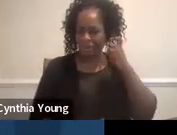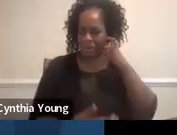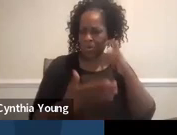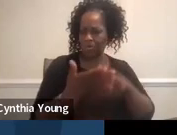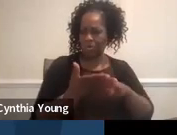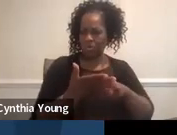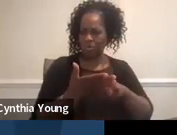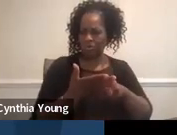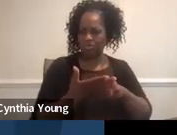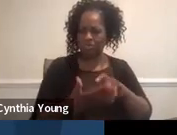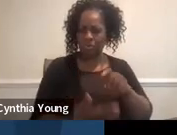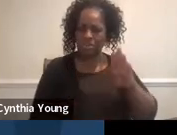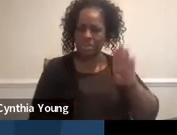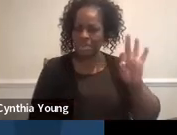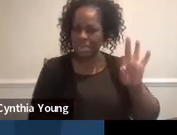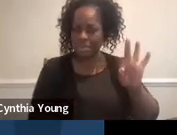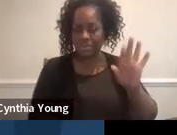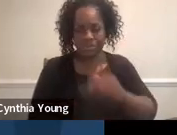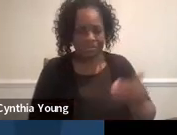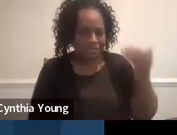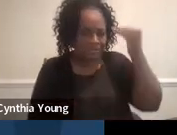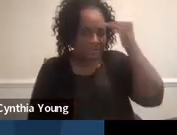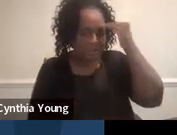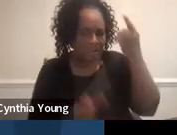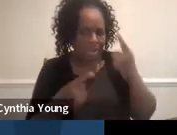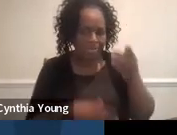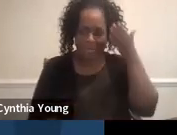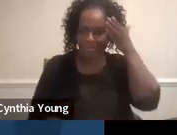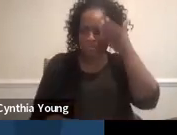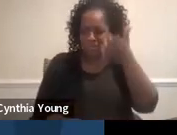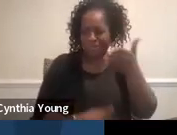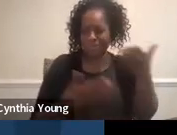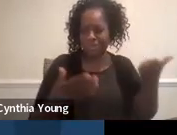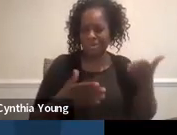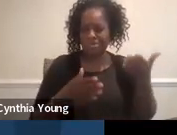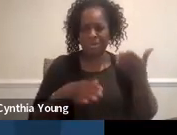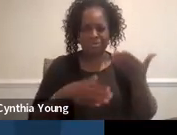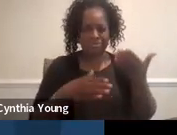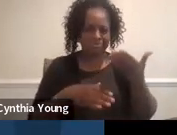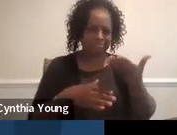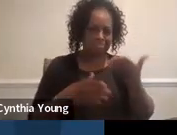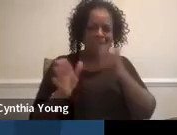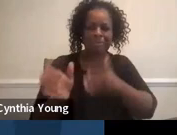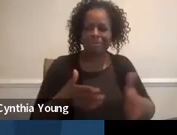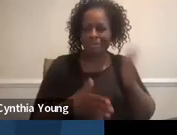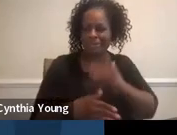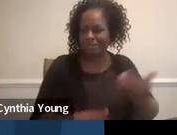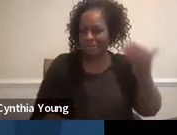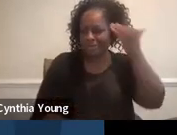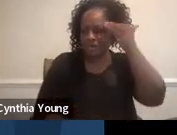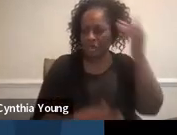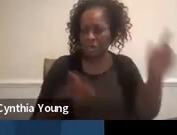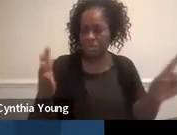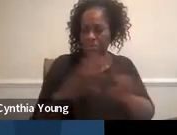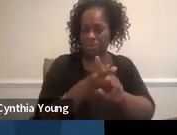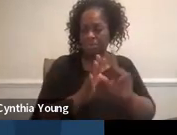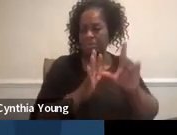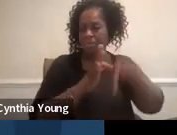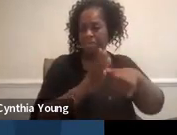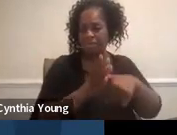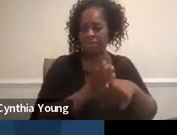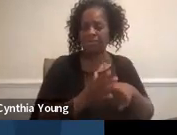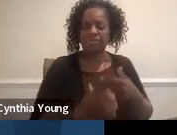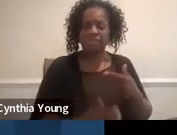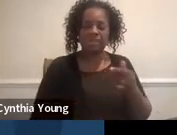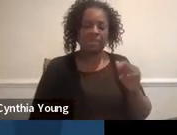So that's good, but you never know what's going to happen in the future. So be prepared. So indicator nine is